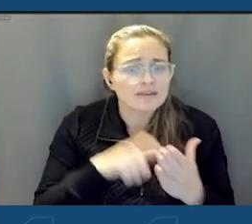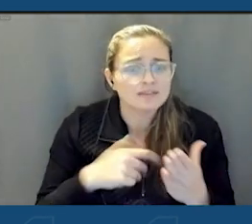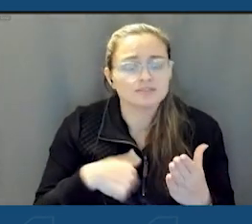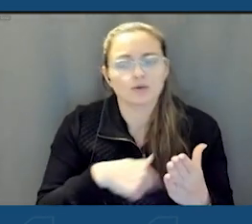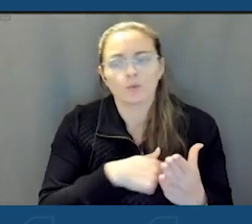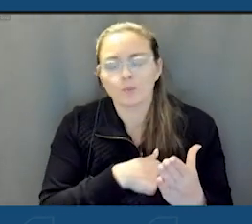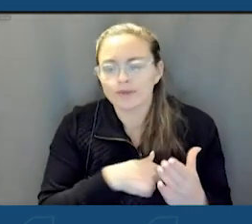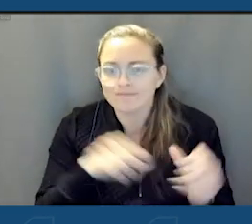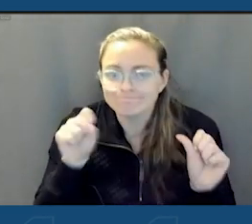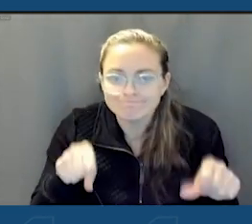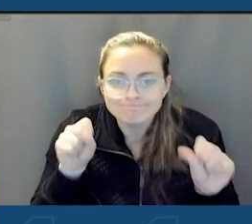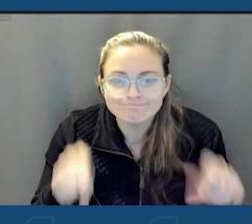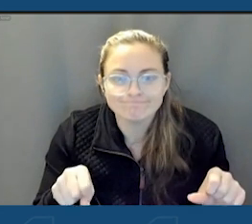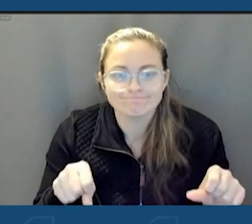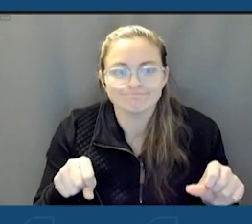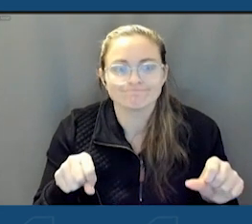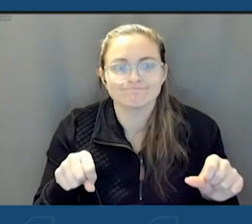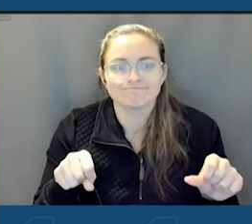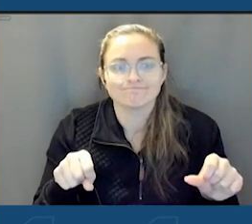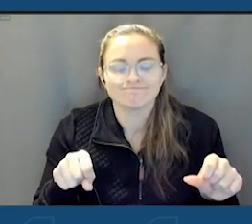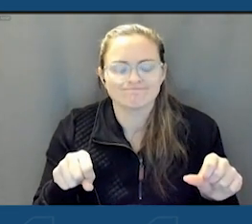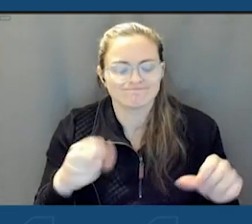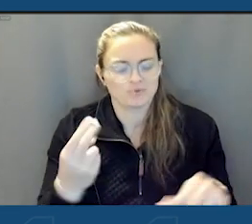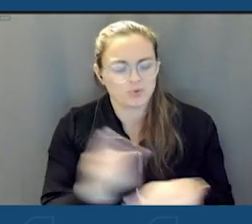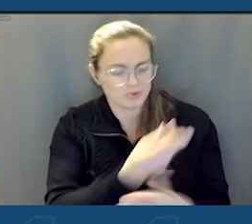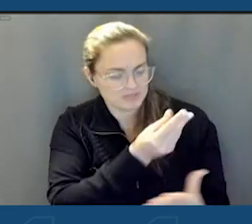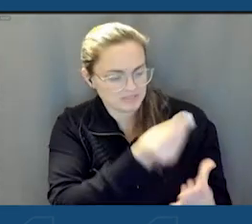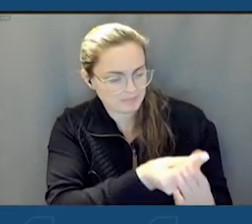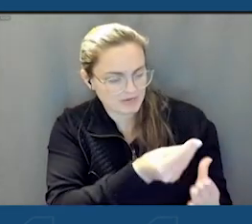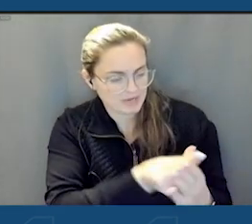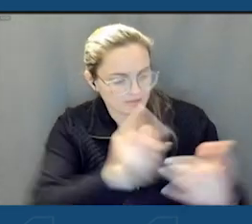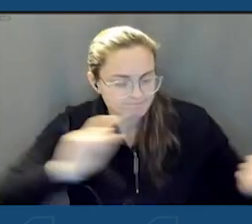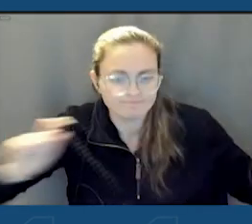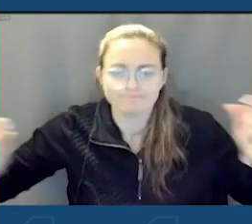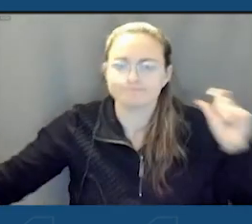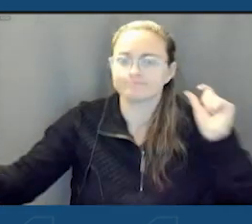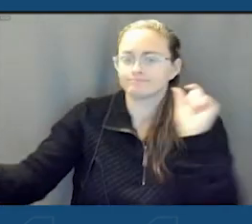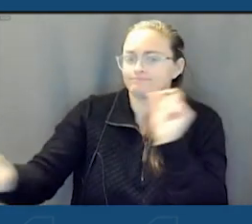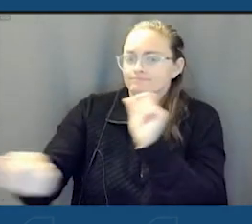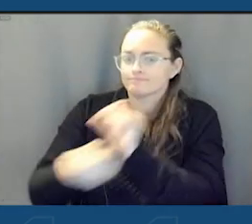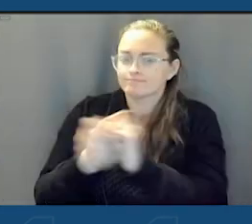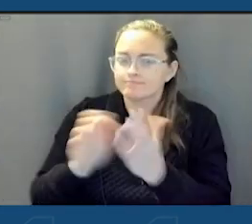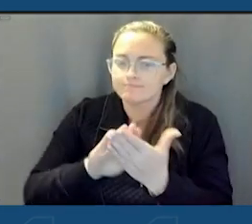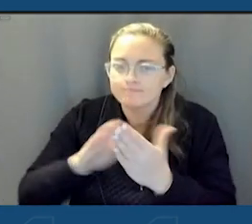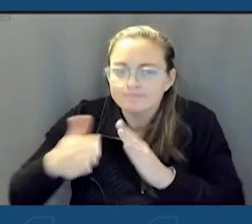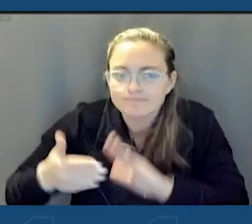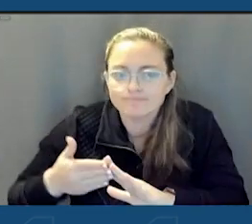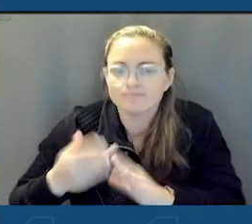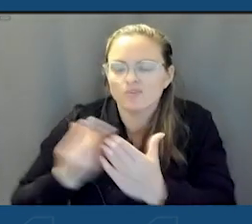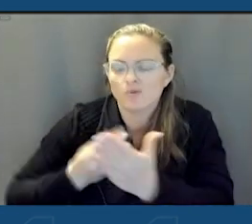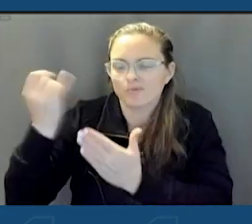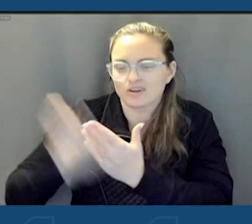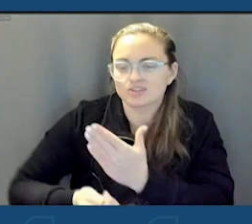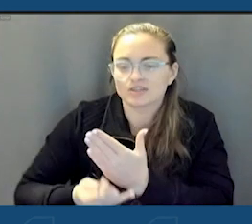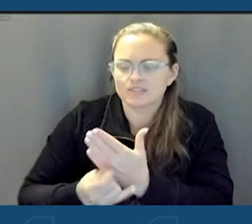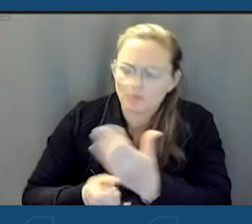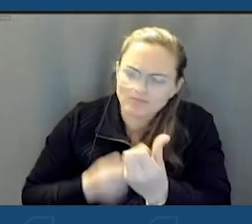have the capacity to take this funding and turn it into transformational projects that will uplift our community.